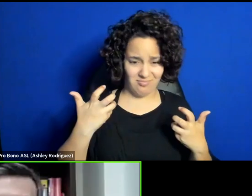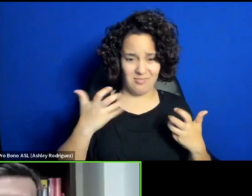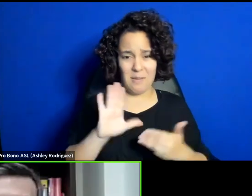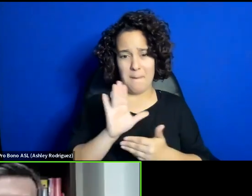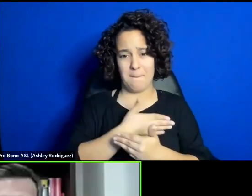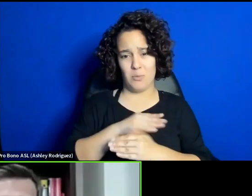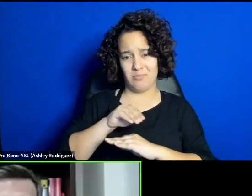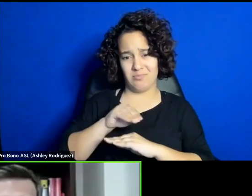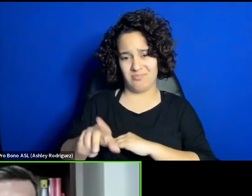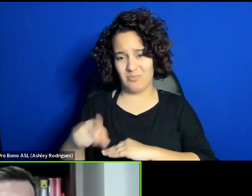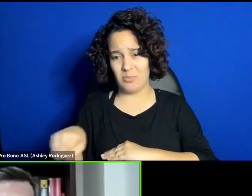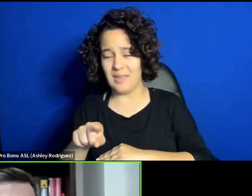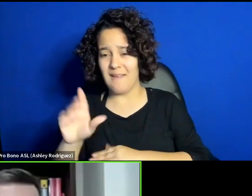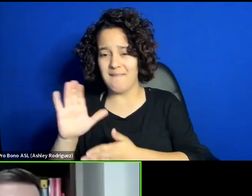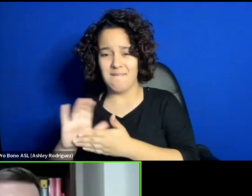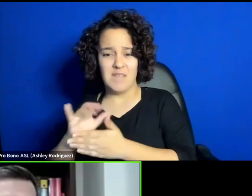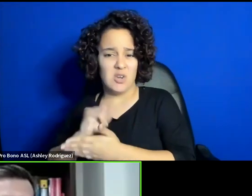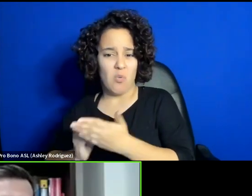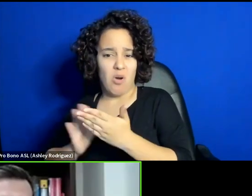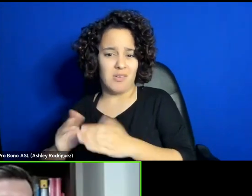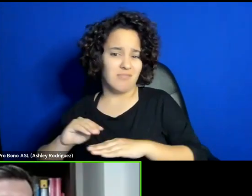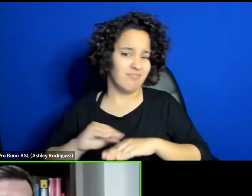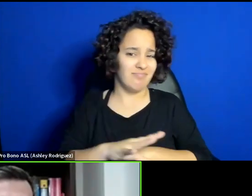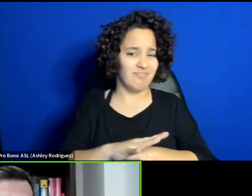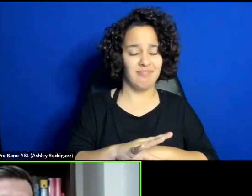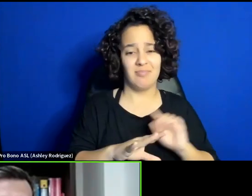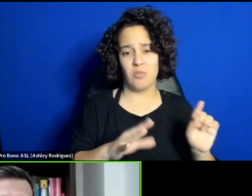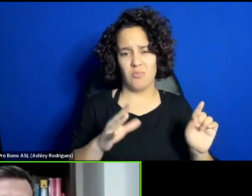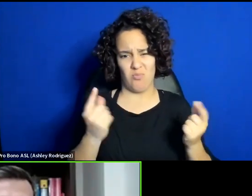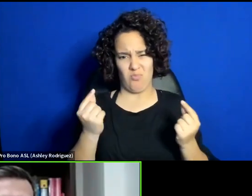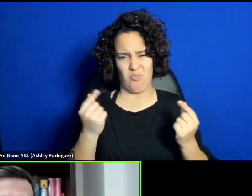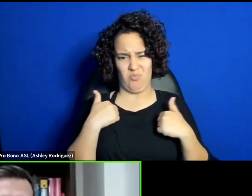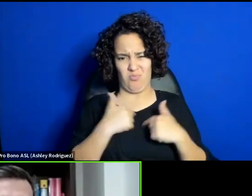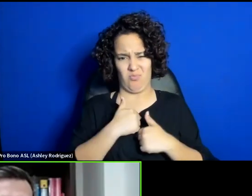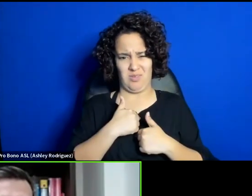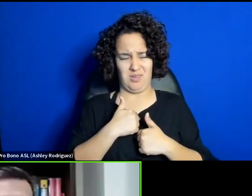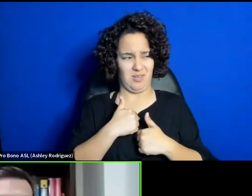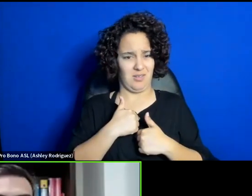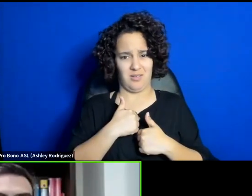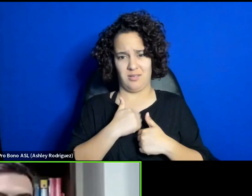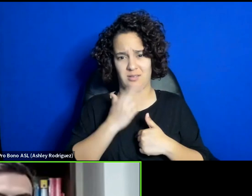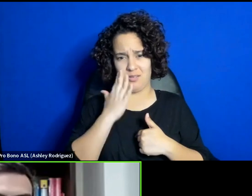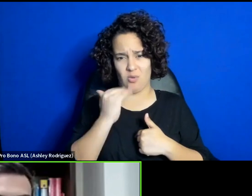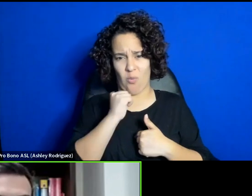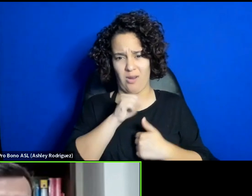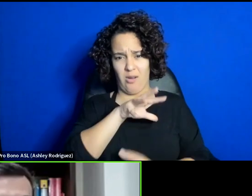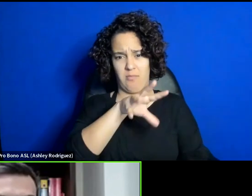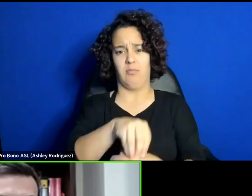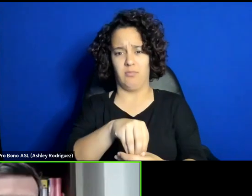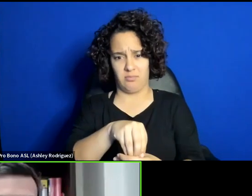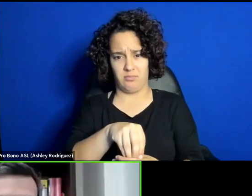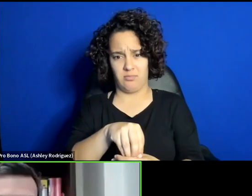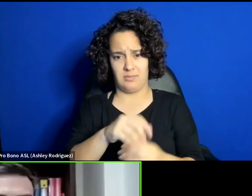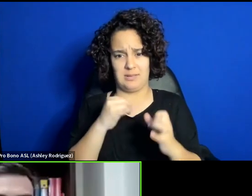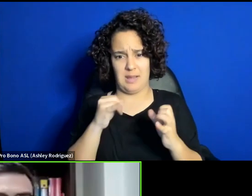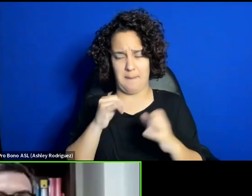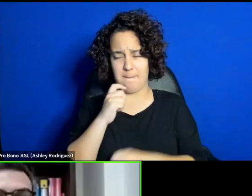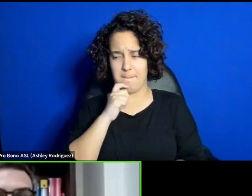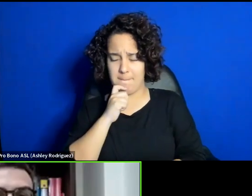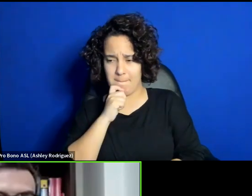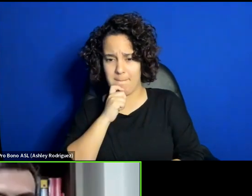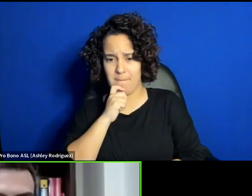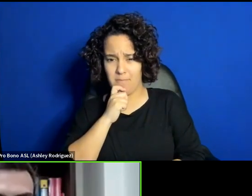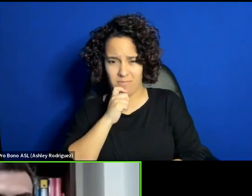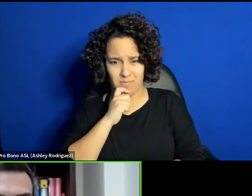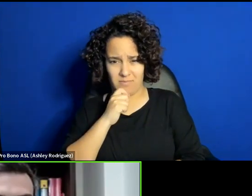artists are doing that. And what are we doing? Why are we not participating in this? What is